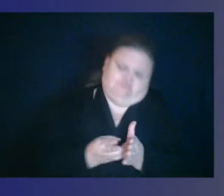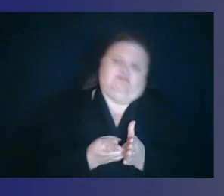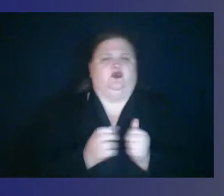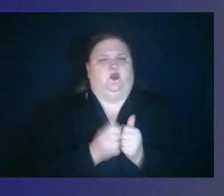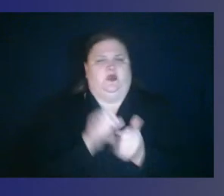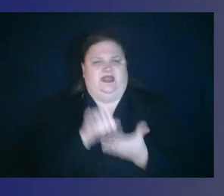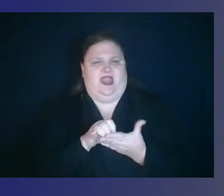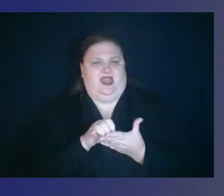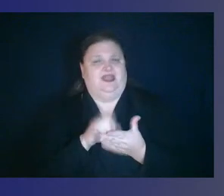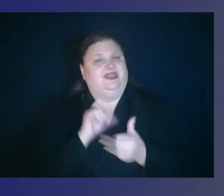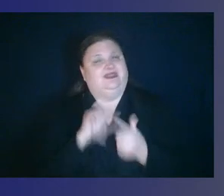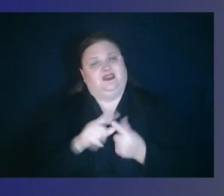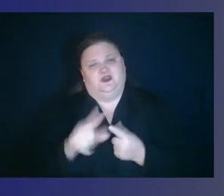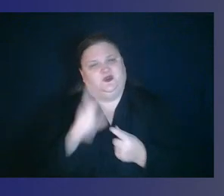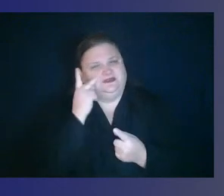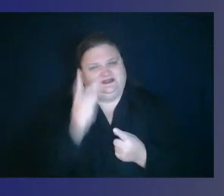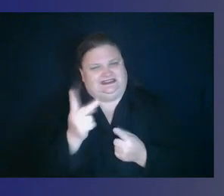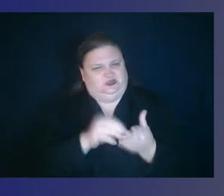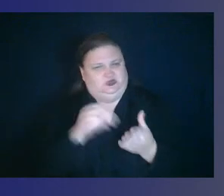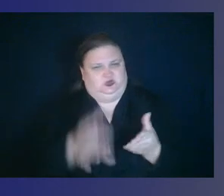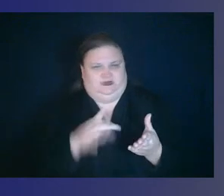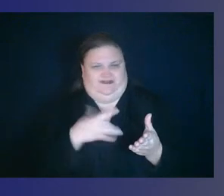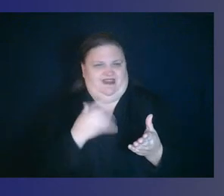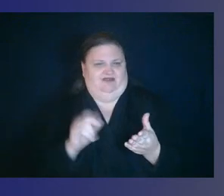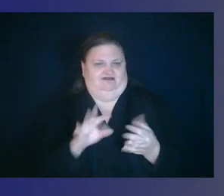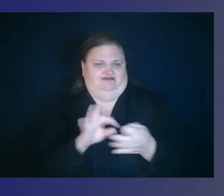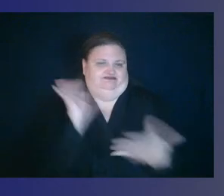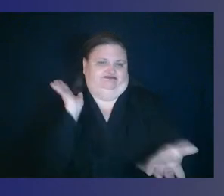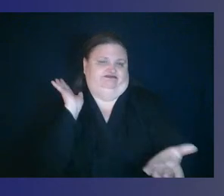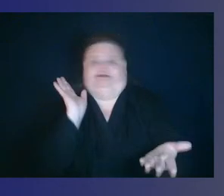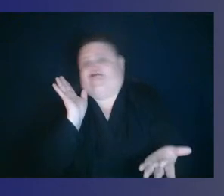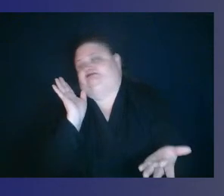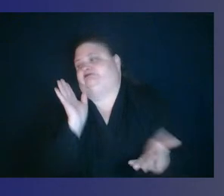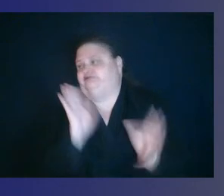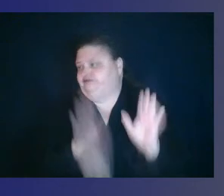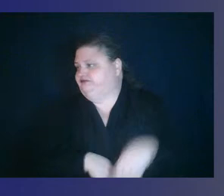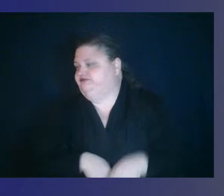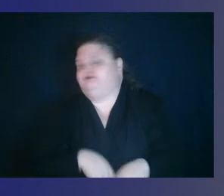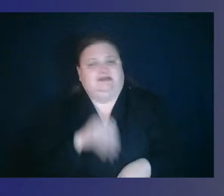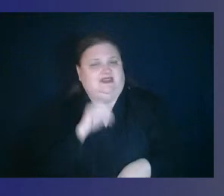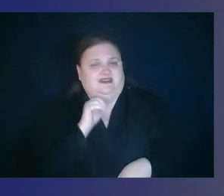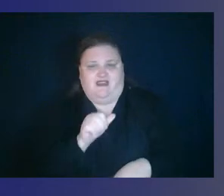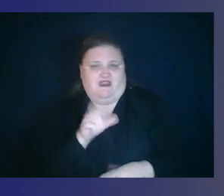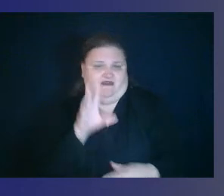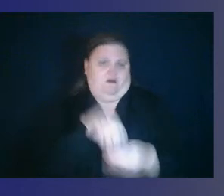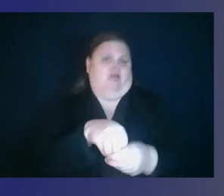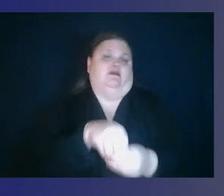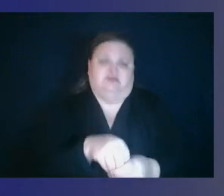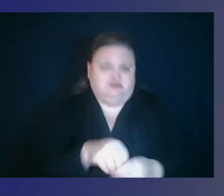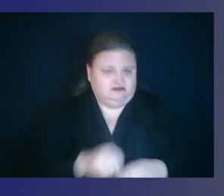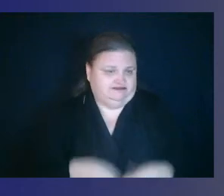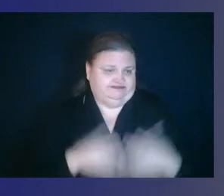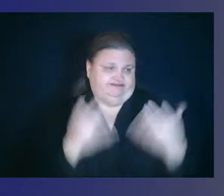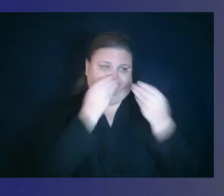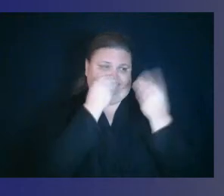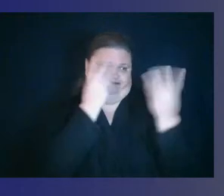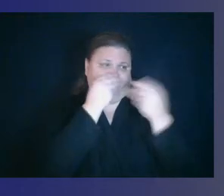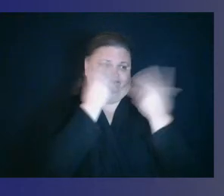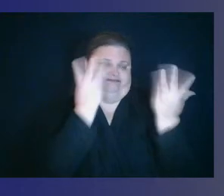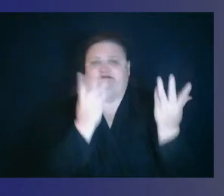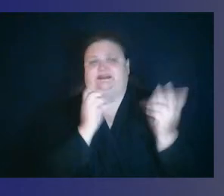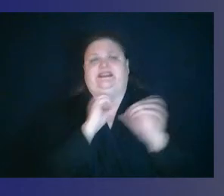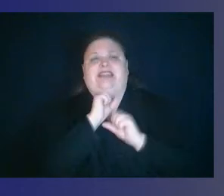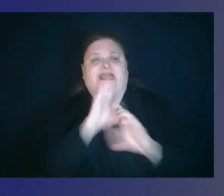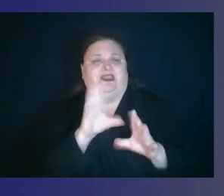students feel like they're not, they don't belong, that they don't want, they don't want them to be a part of anything that they don't feel like they have anything to contribute. Um,